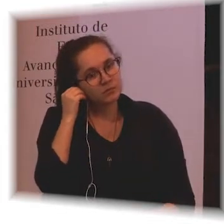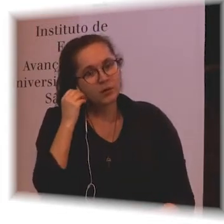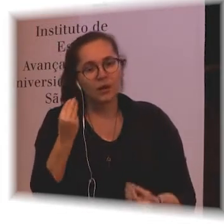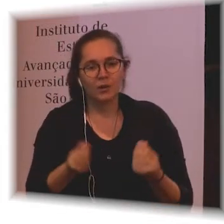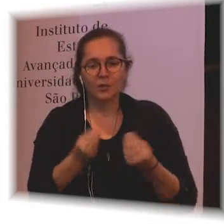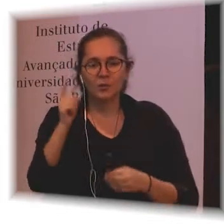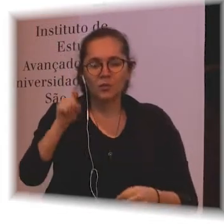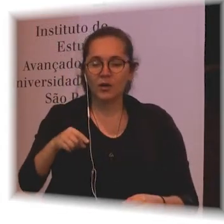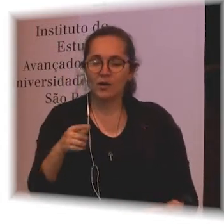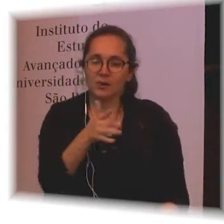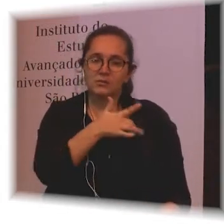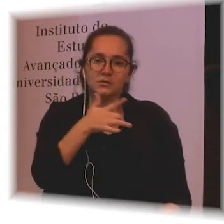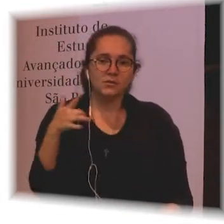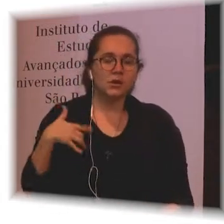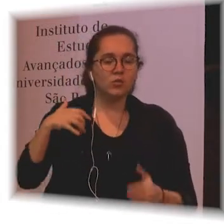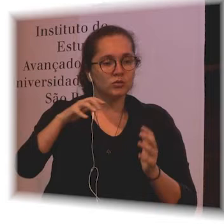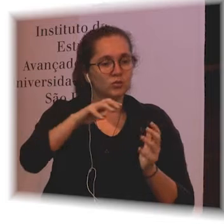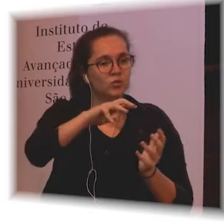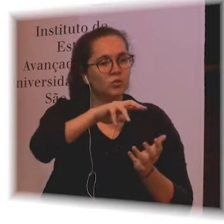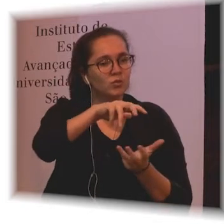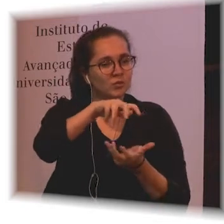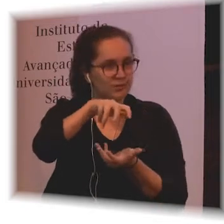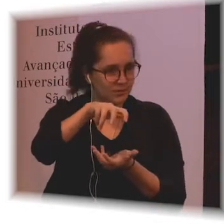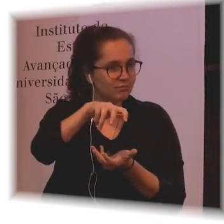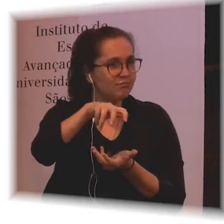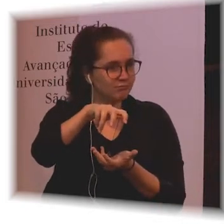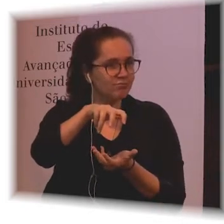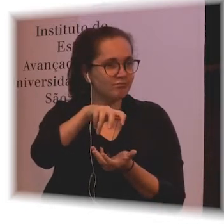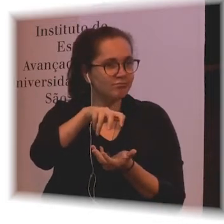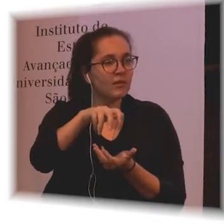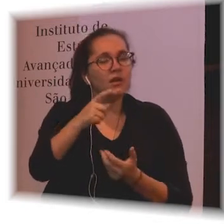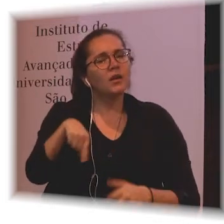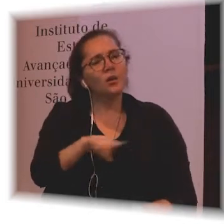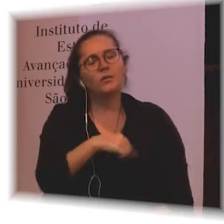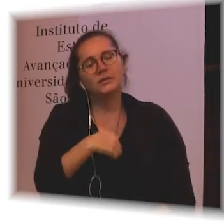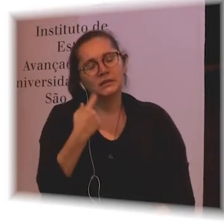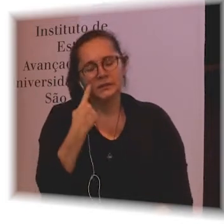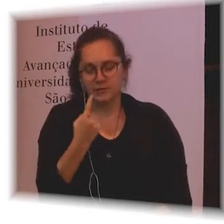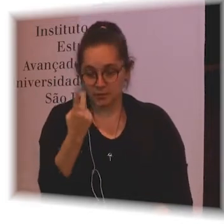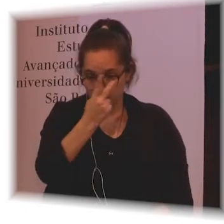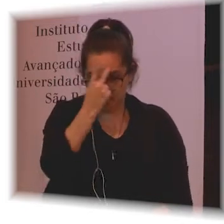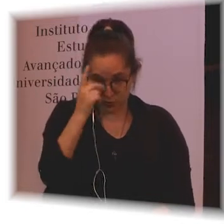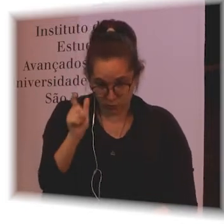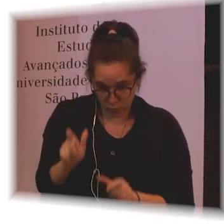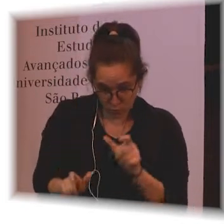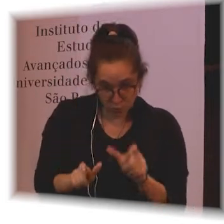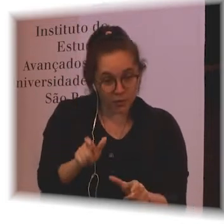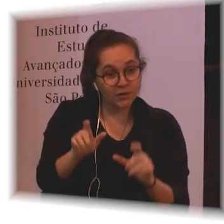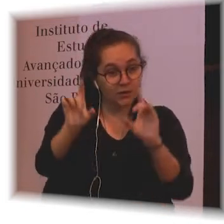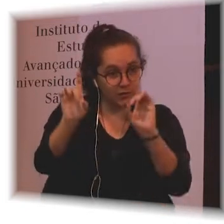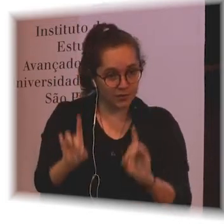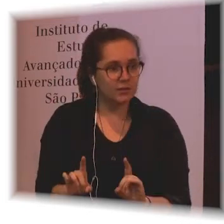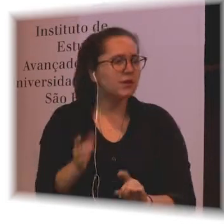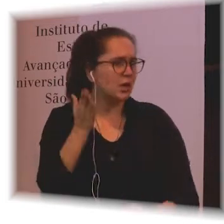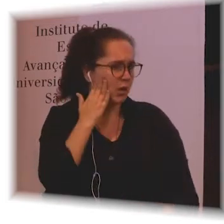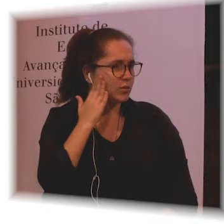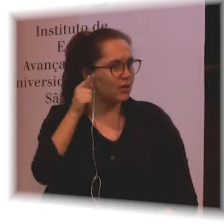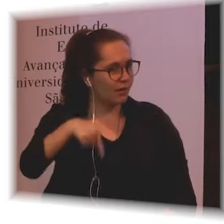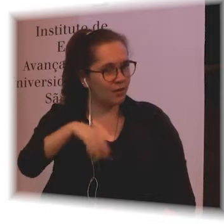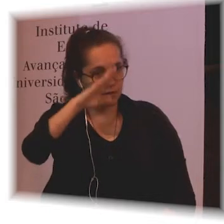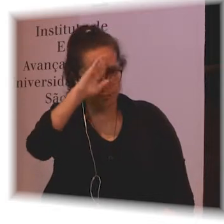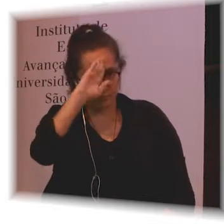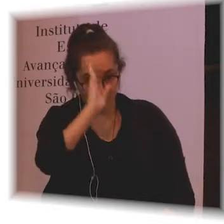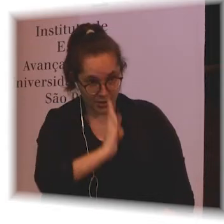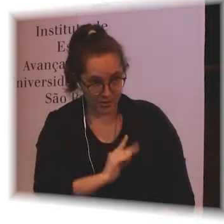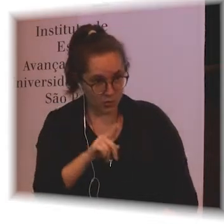with disabilities as we move towards universal health coverage. And that I know Brazil is one of the champions of achieving universal health